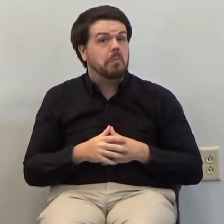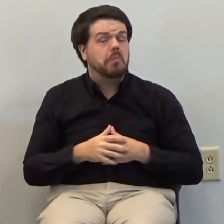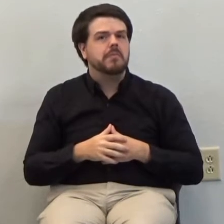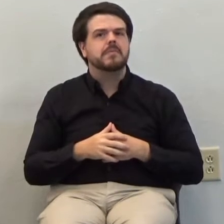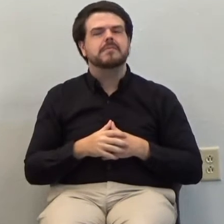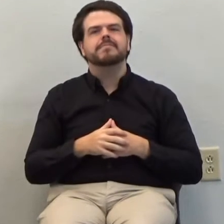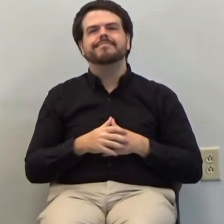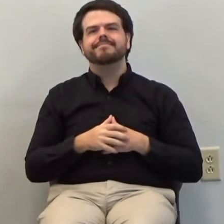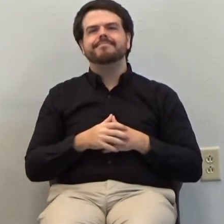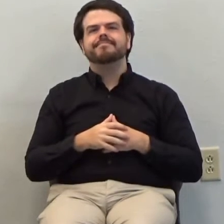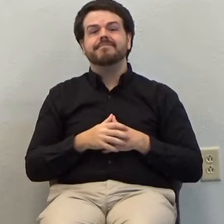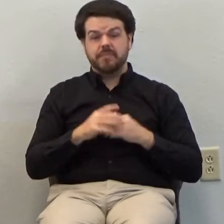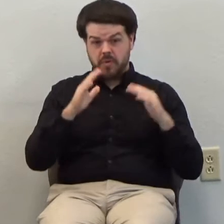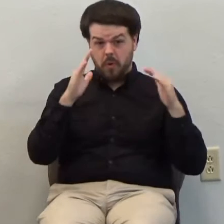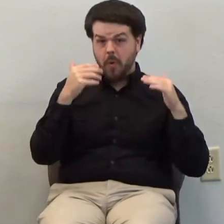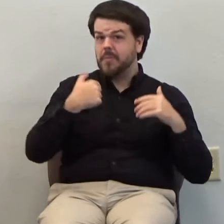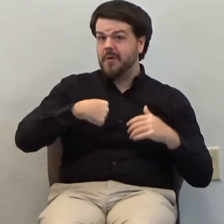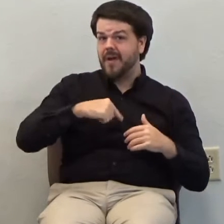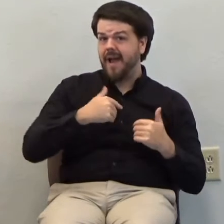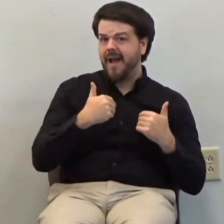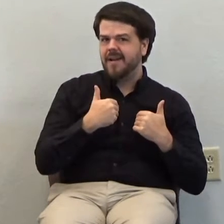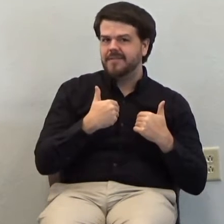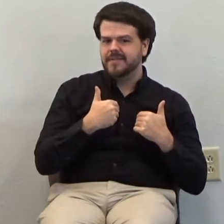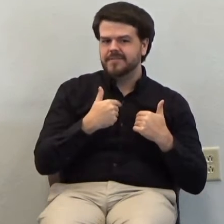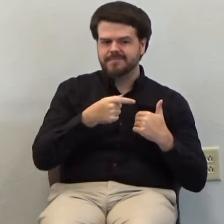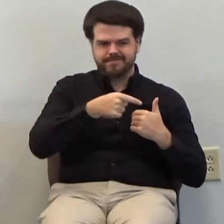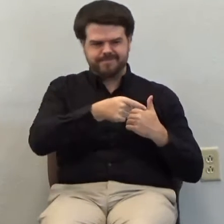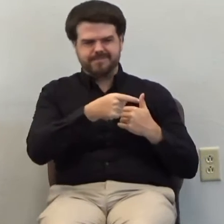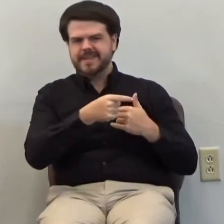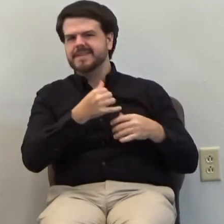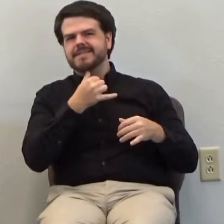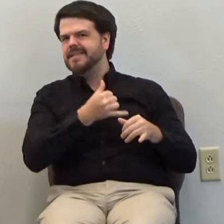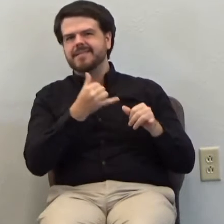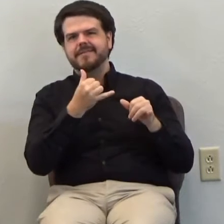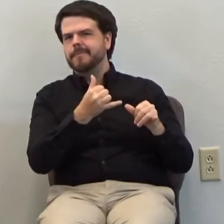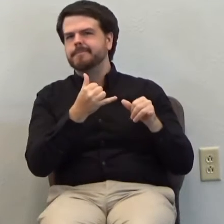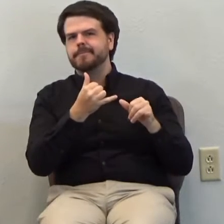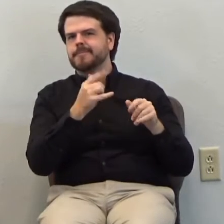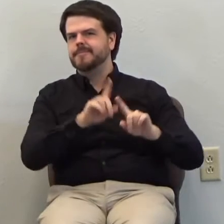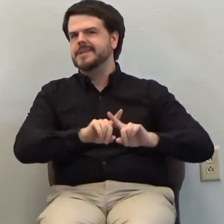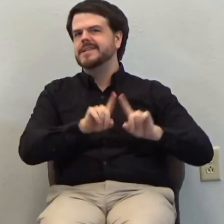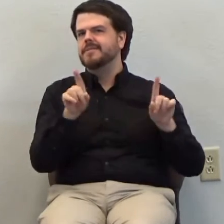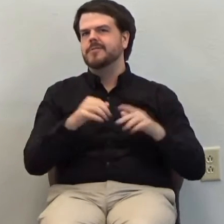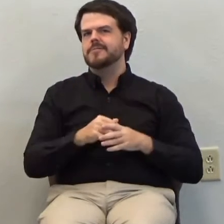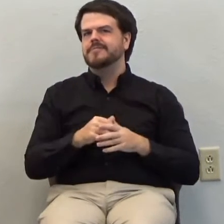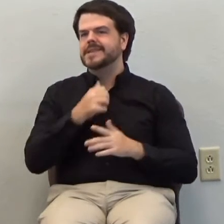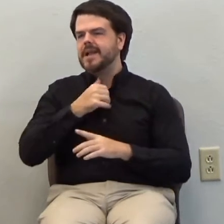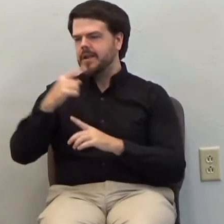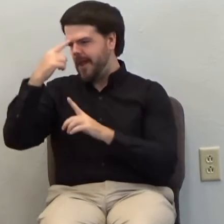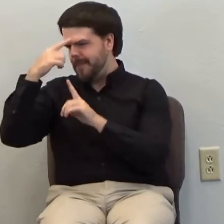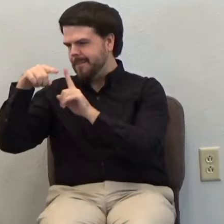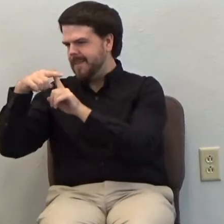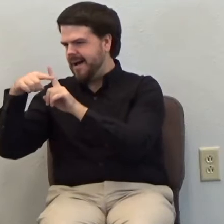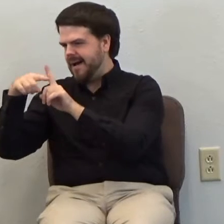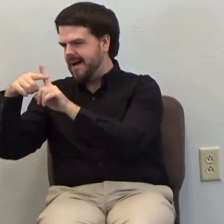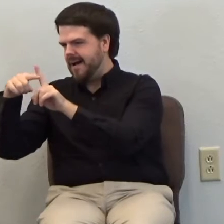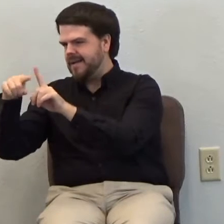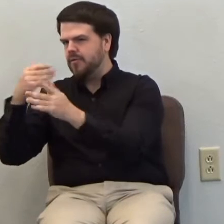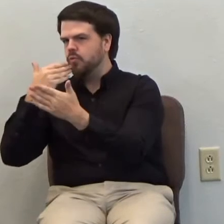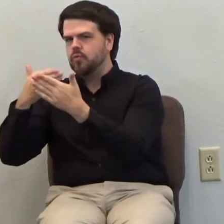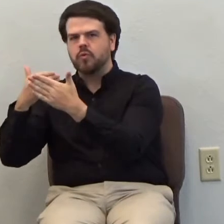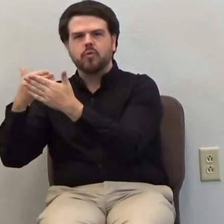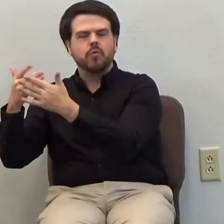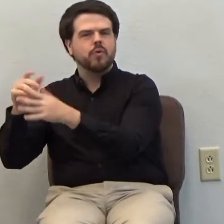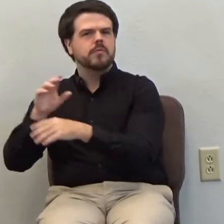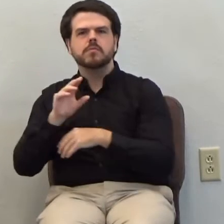The hope that we have is not like that. It's not a mere positive thinking. It is something